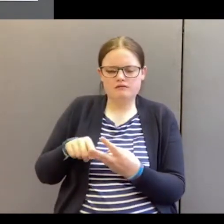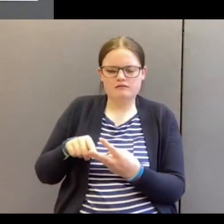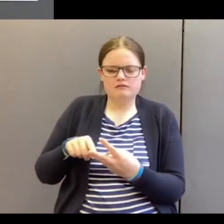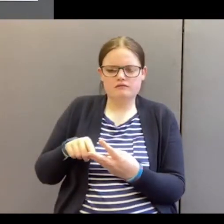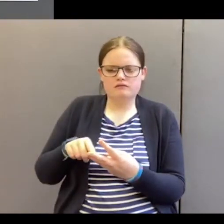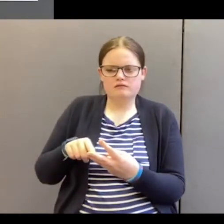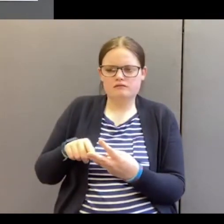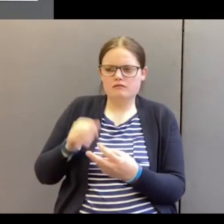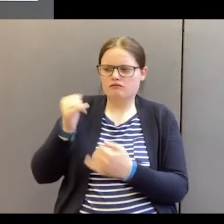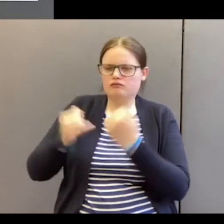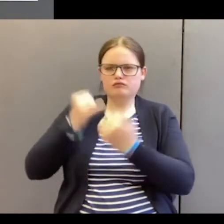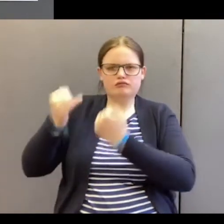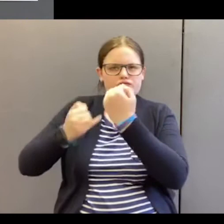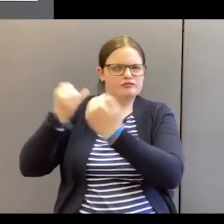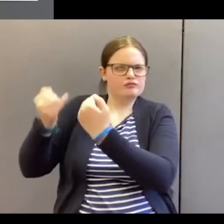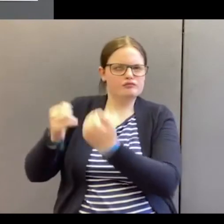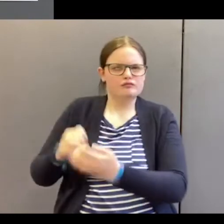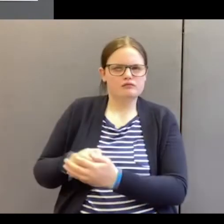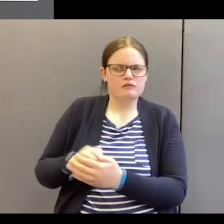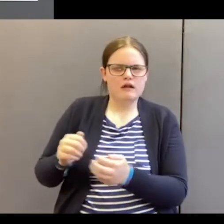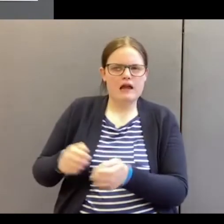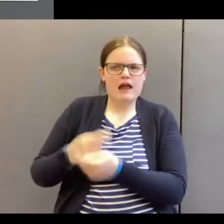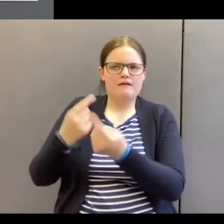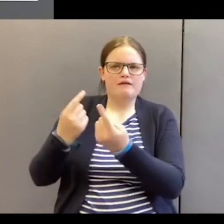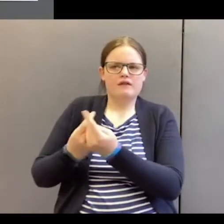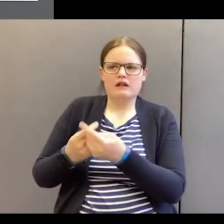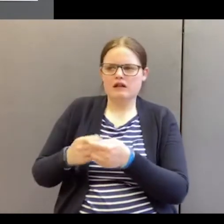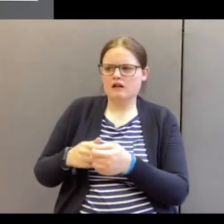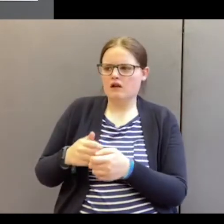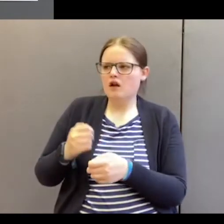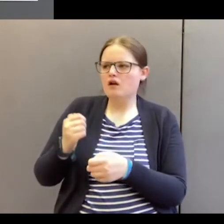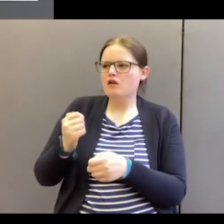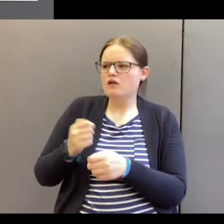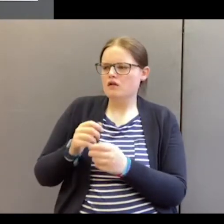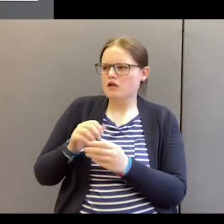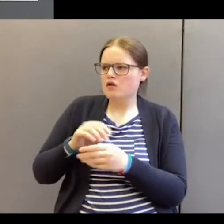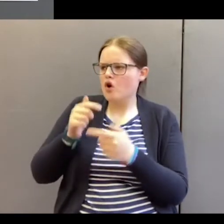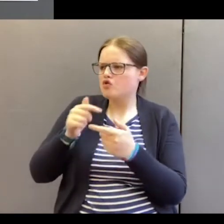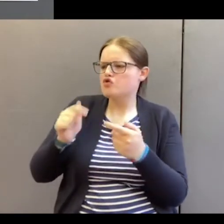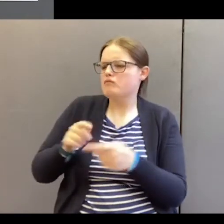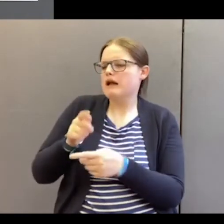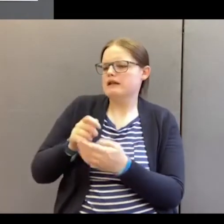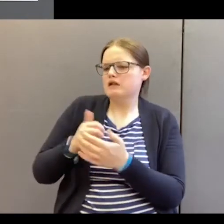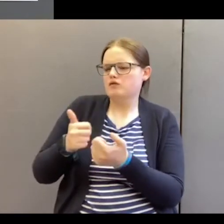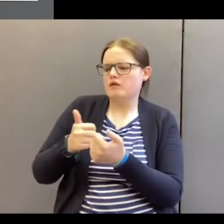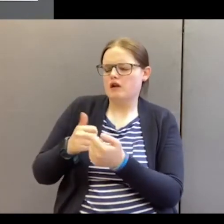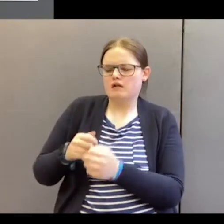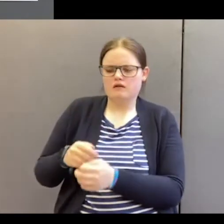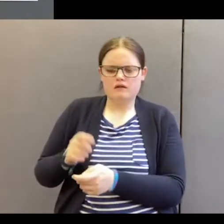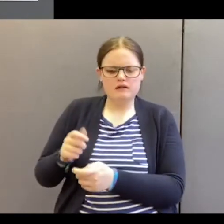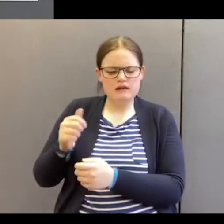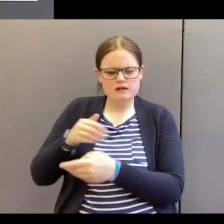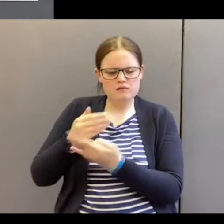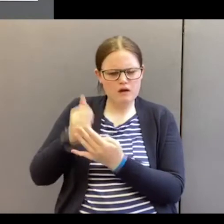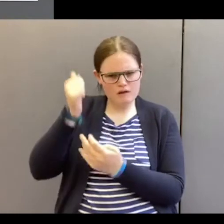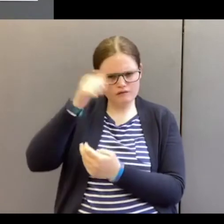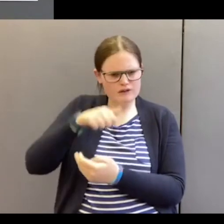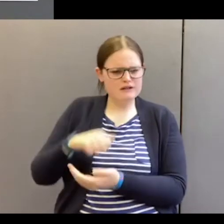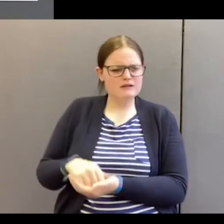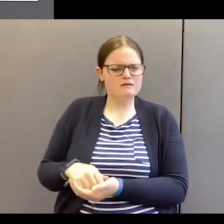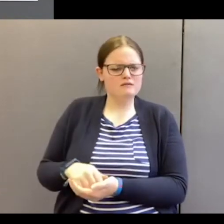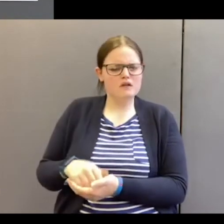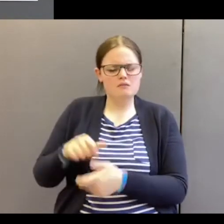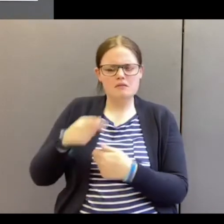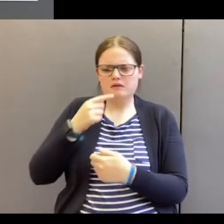Blasphemy? Everything in moderation? That's the wisdom of this world. Man says